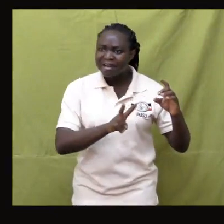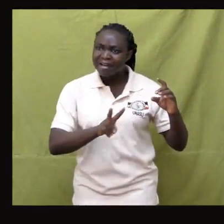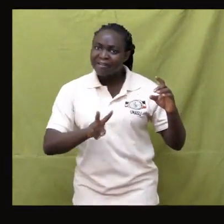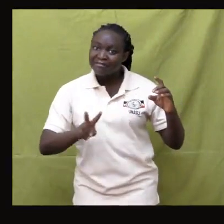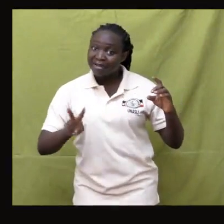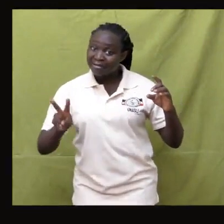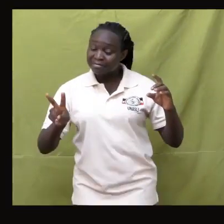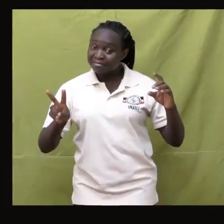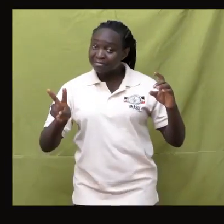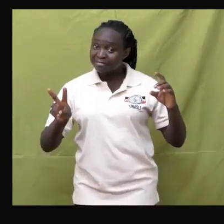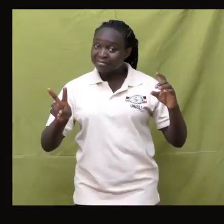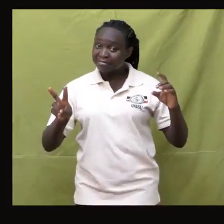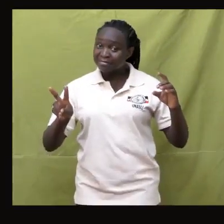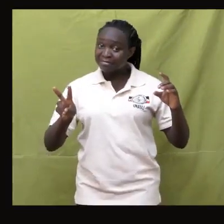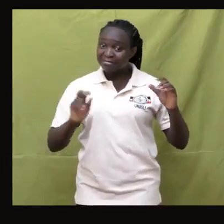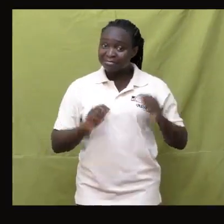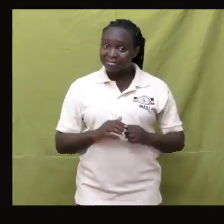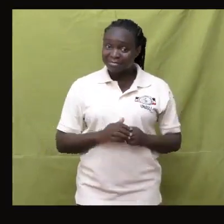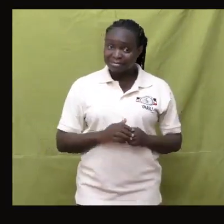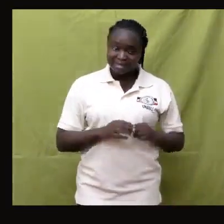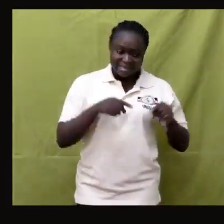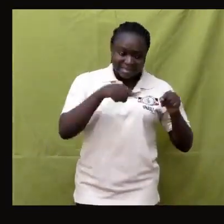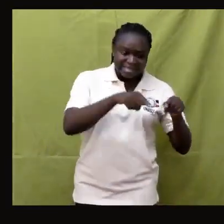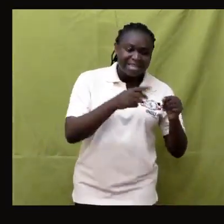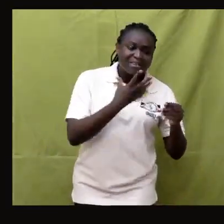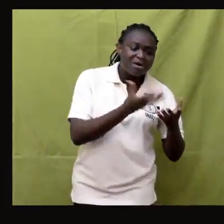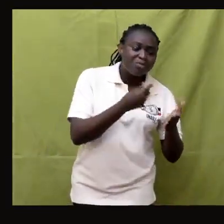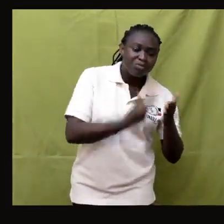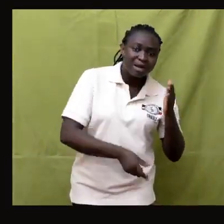black,